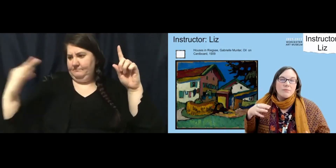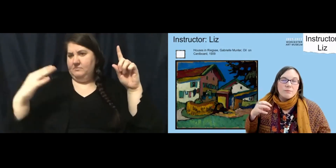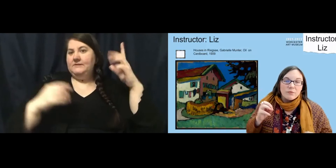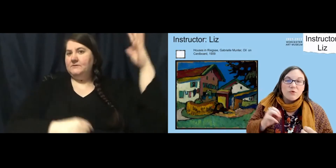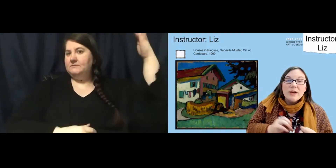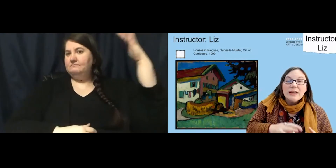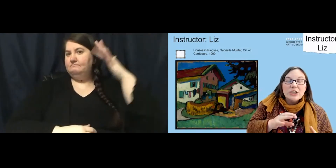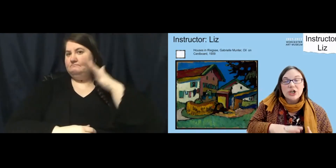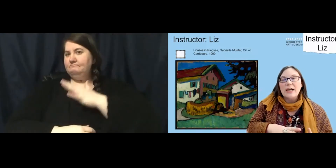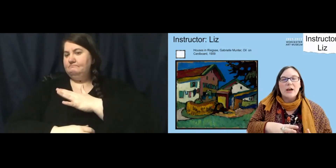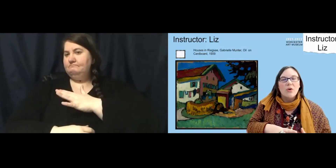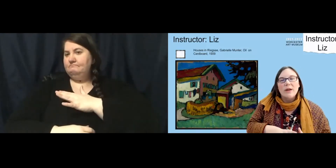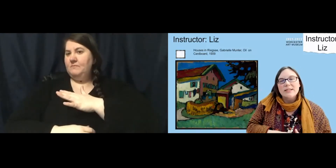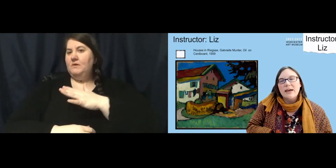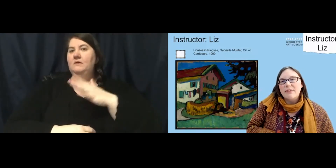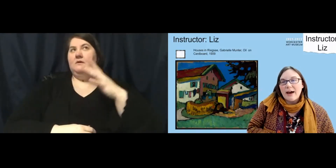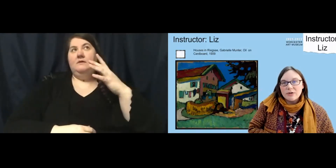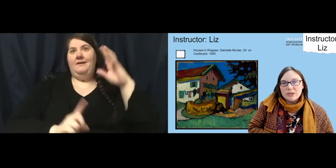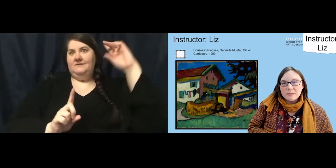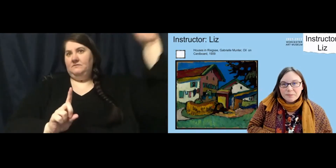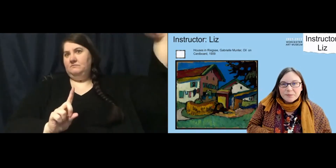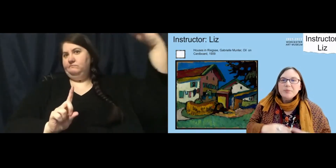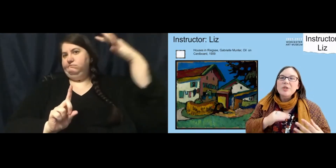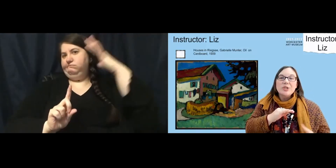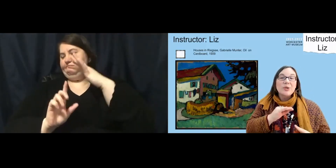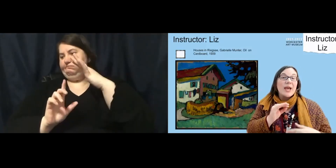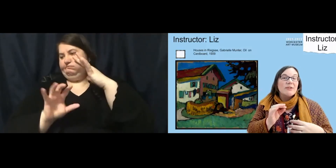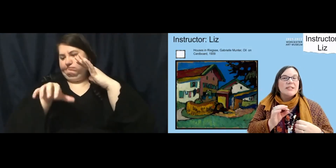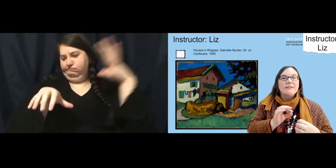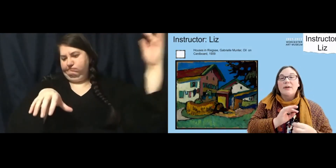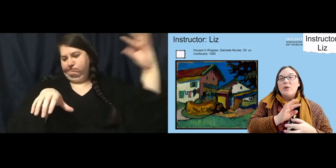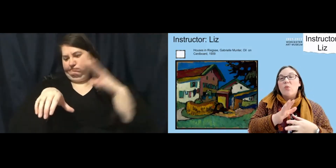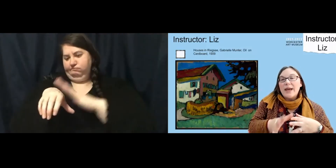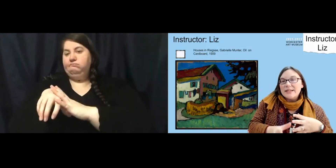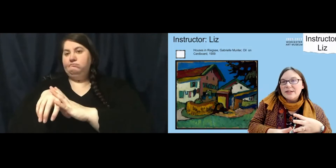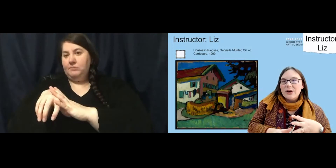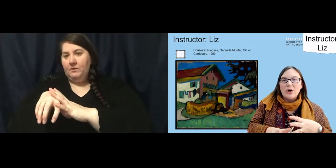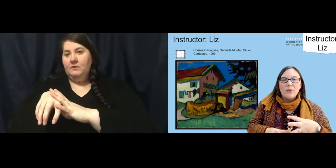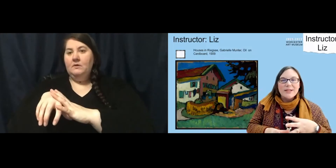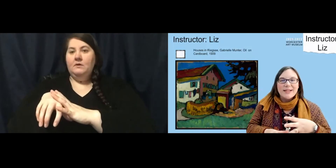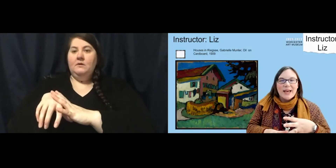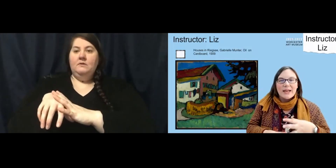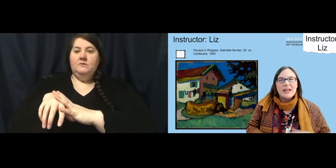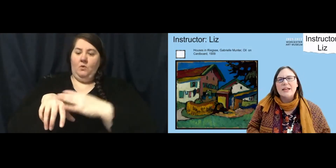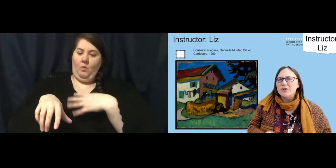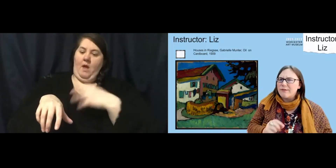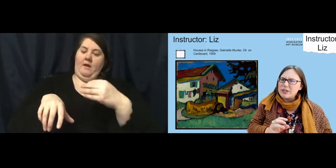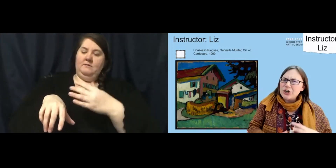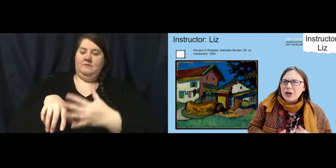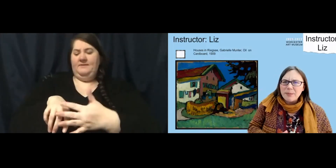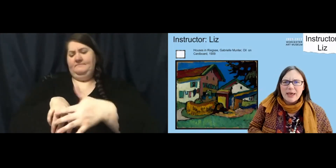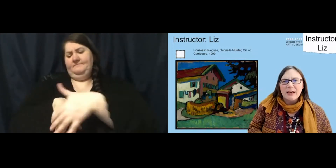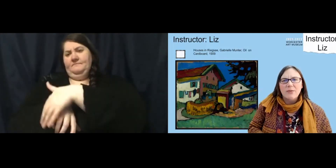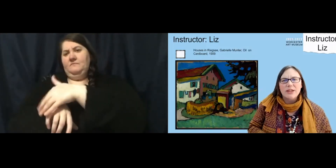really shining on one side of the house. So the house is very white on one side and then sort of